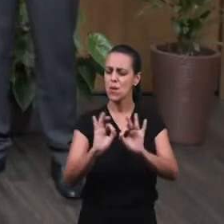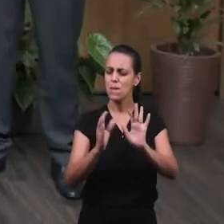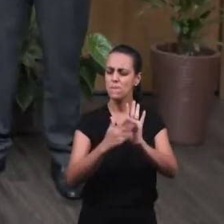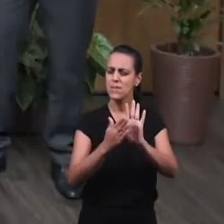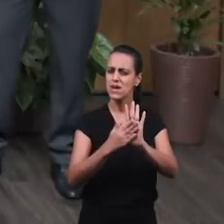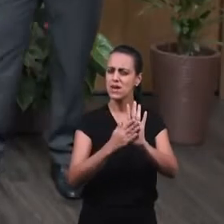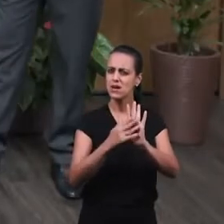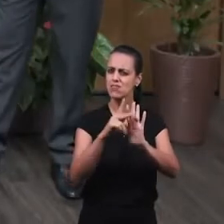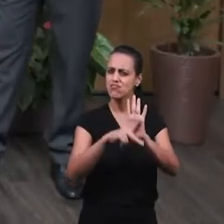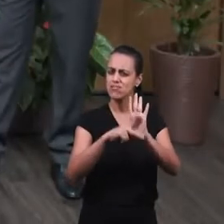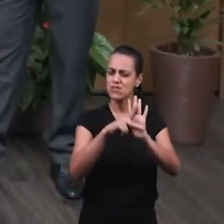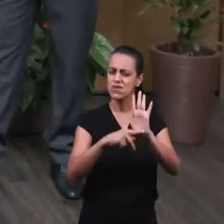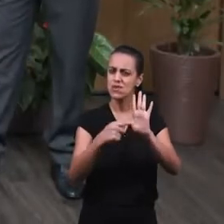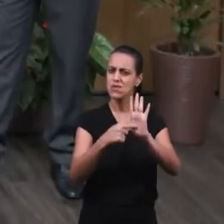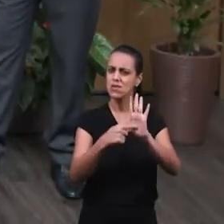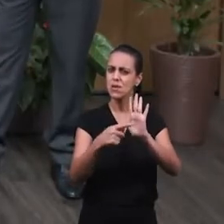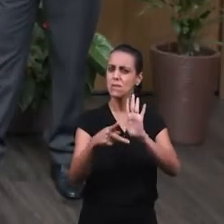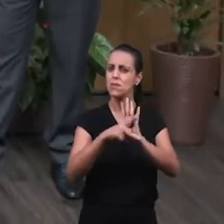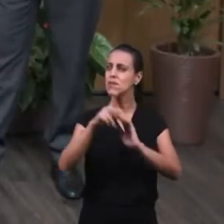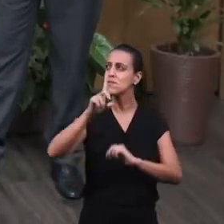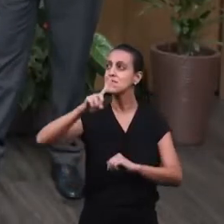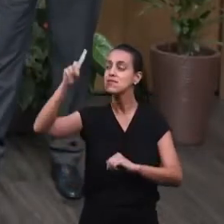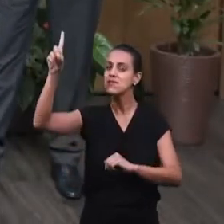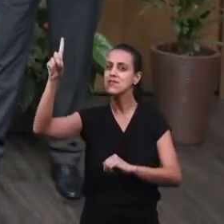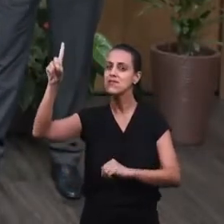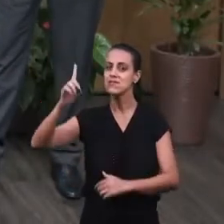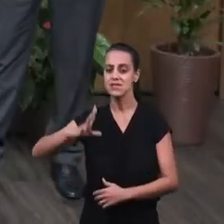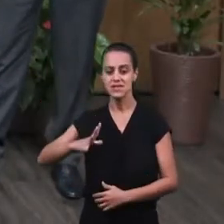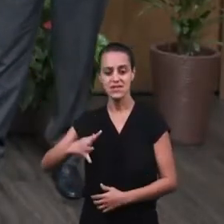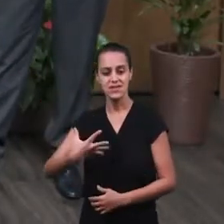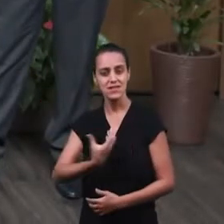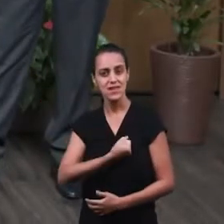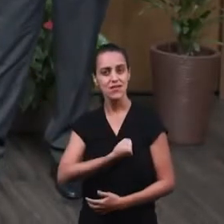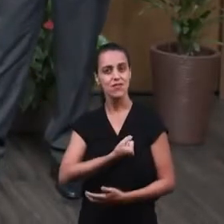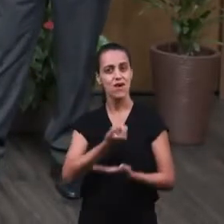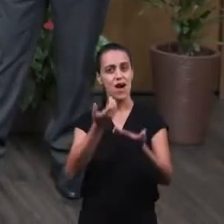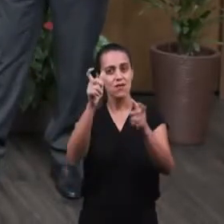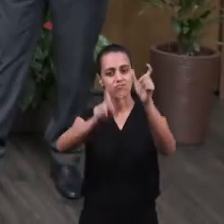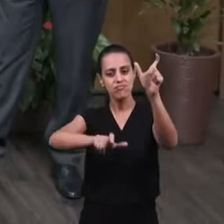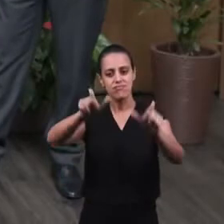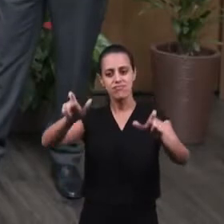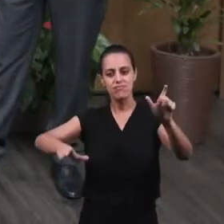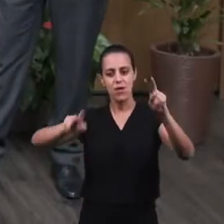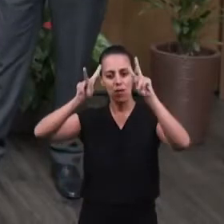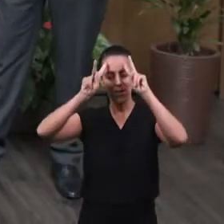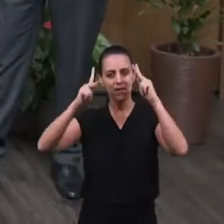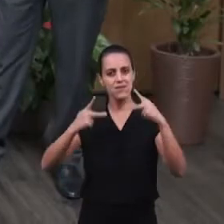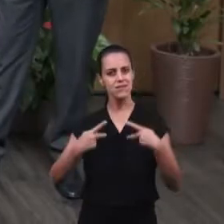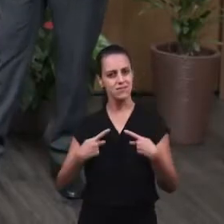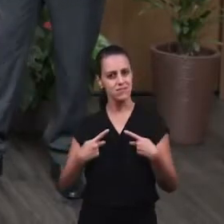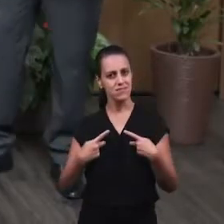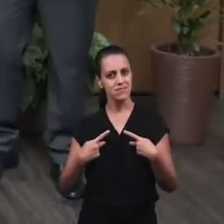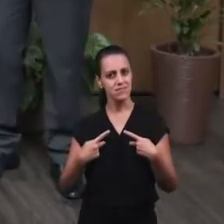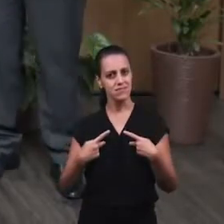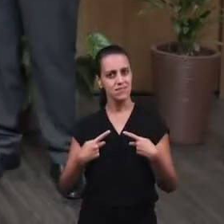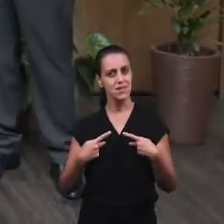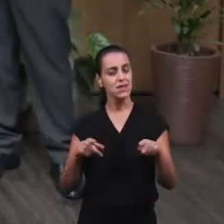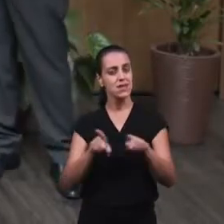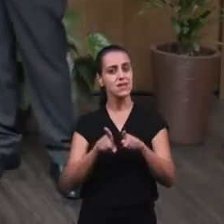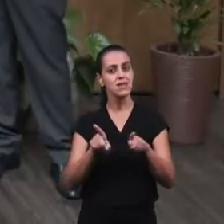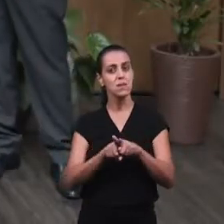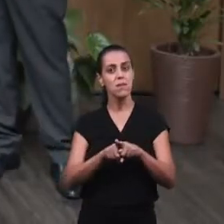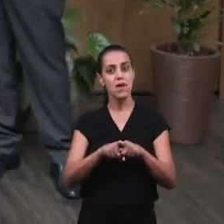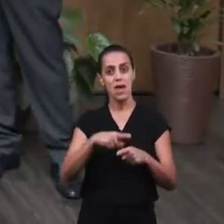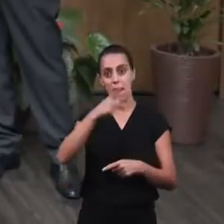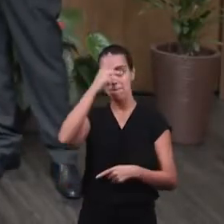project of God for the salvation of men. And the choice, this is very important, the choice